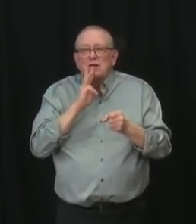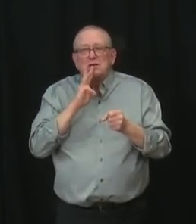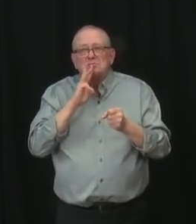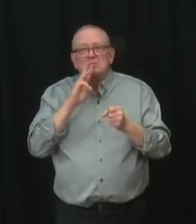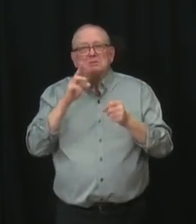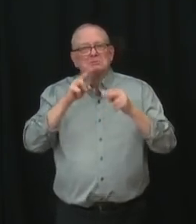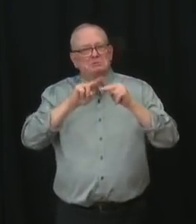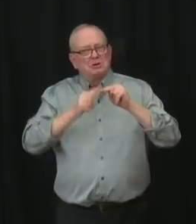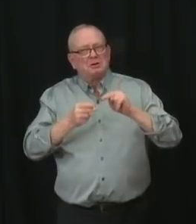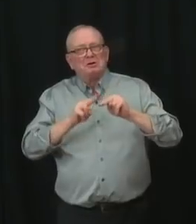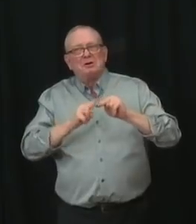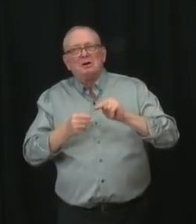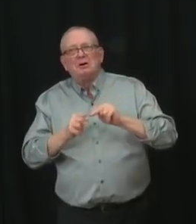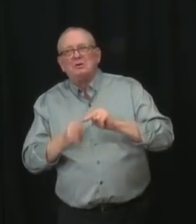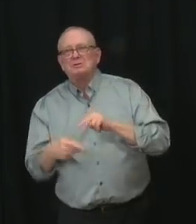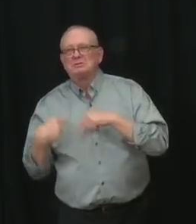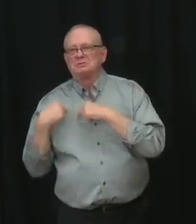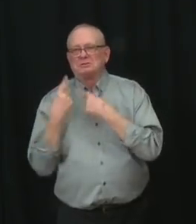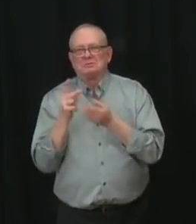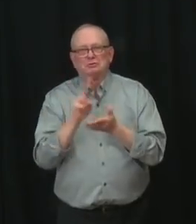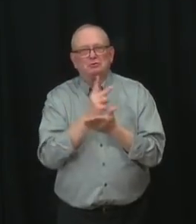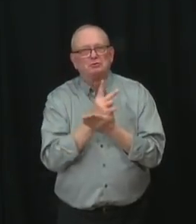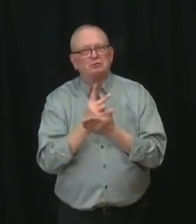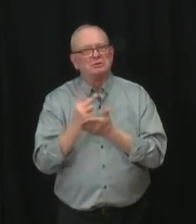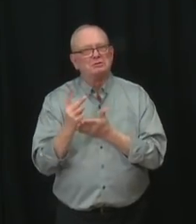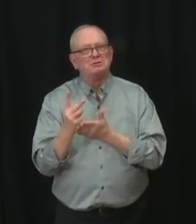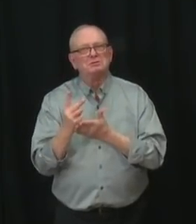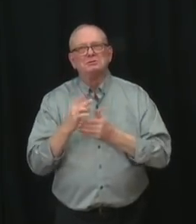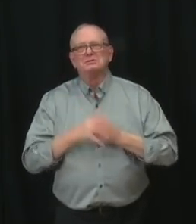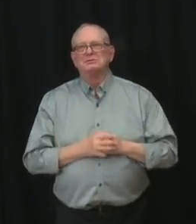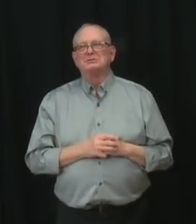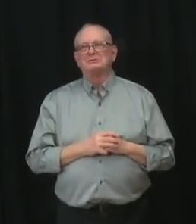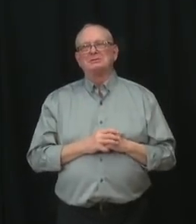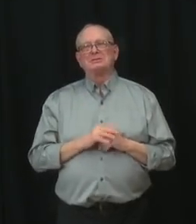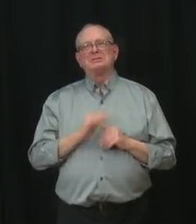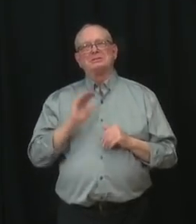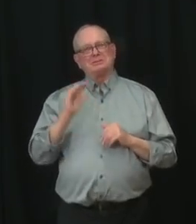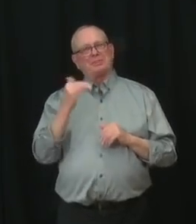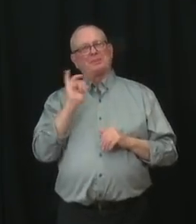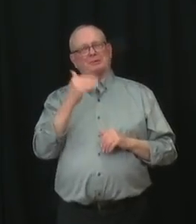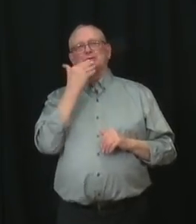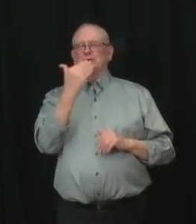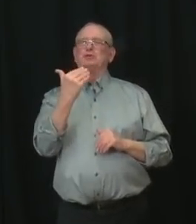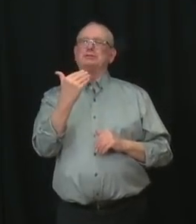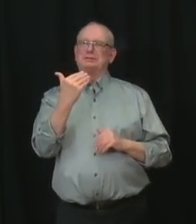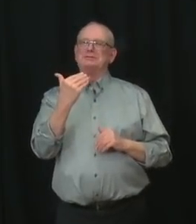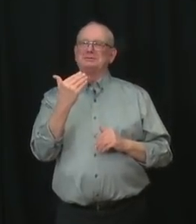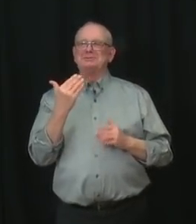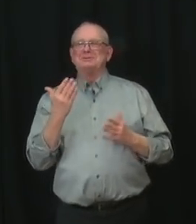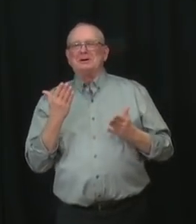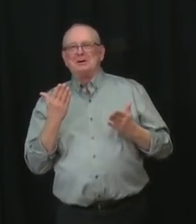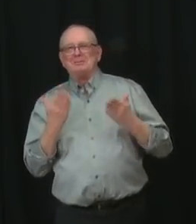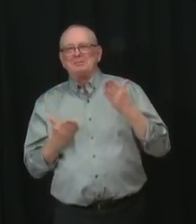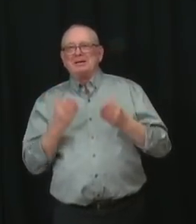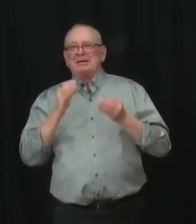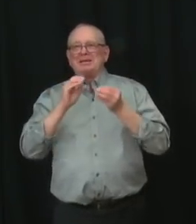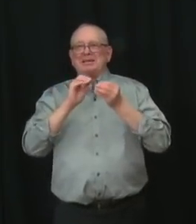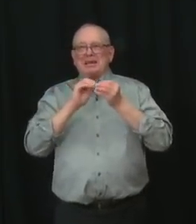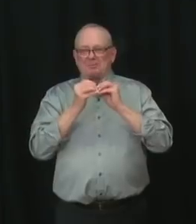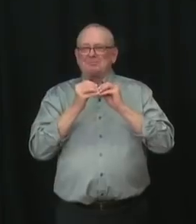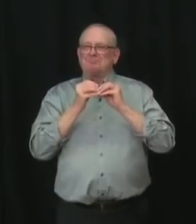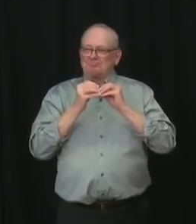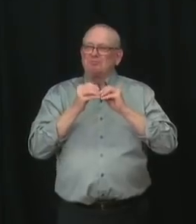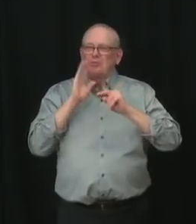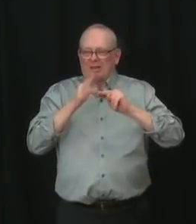that transmission and new cases may be slowing. However, even though there are early indications that cases